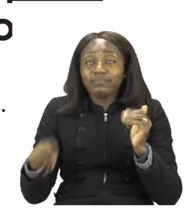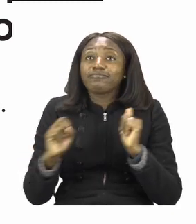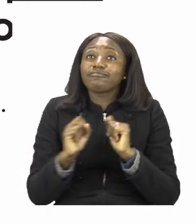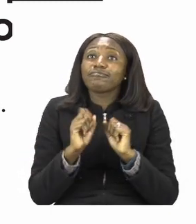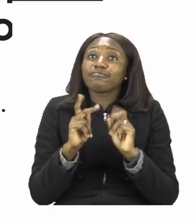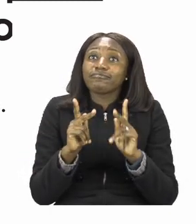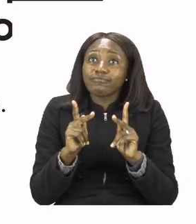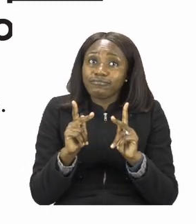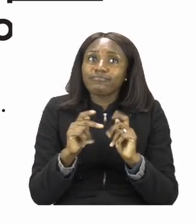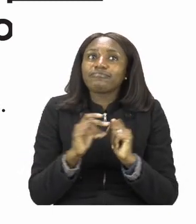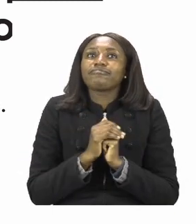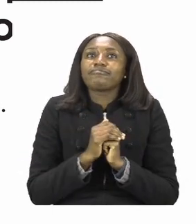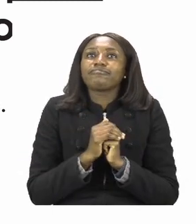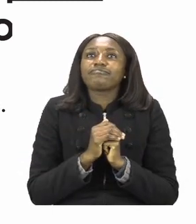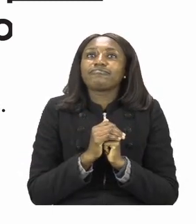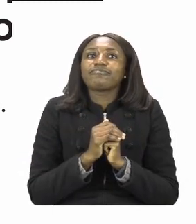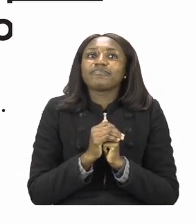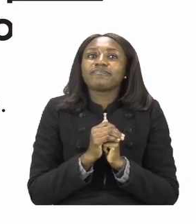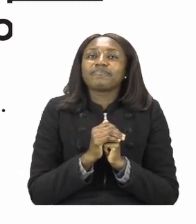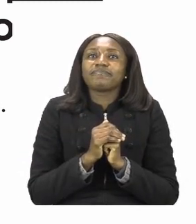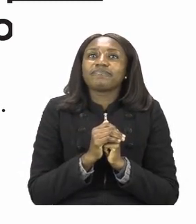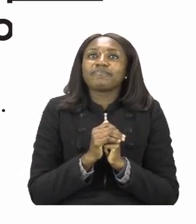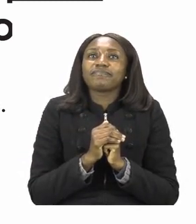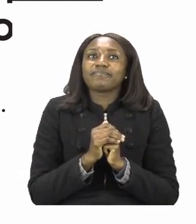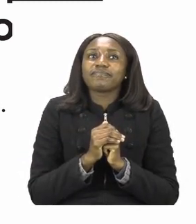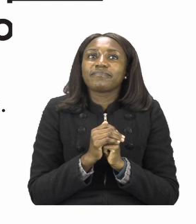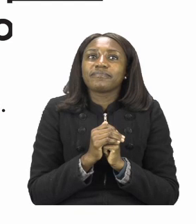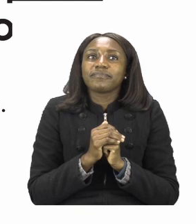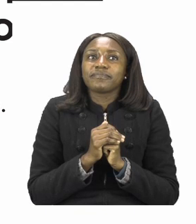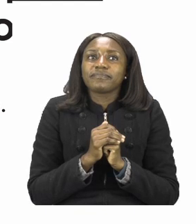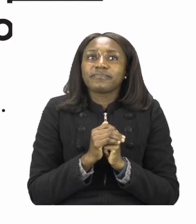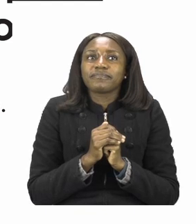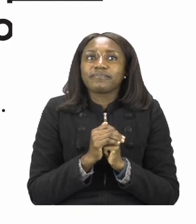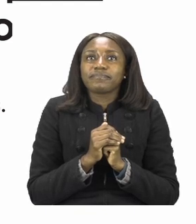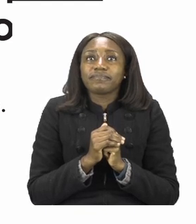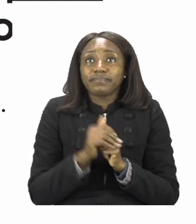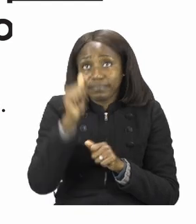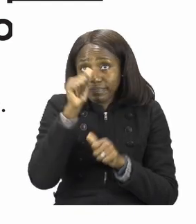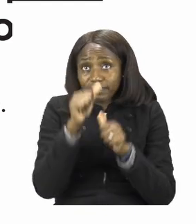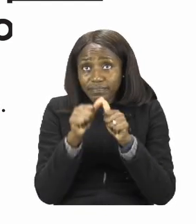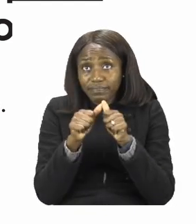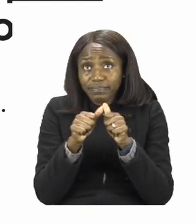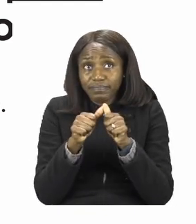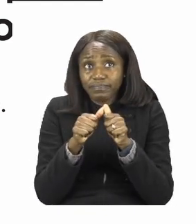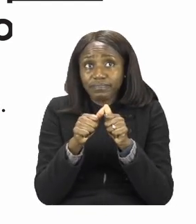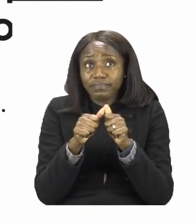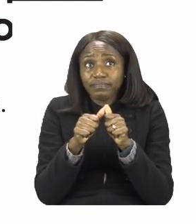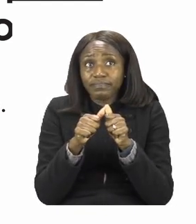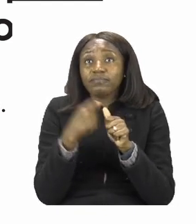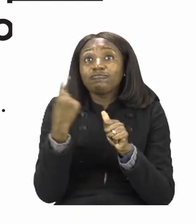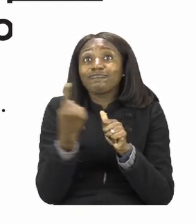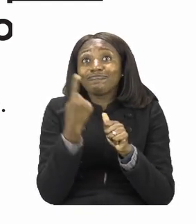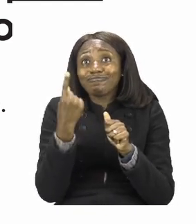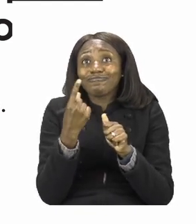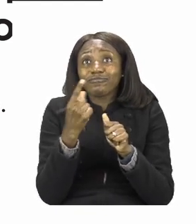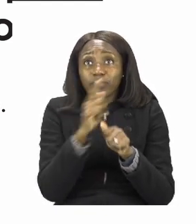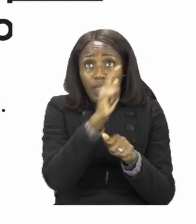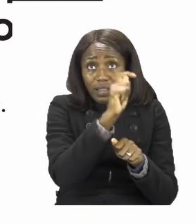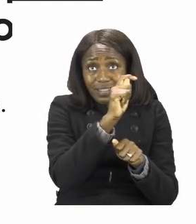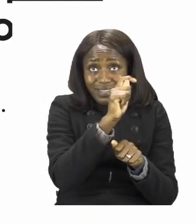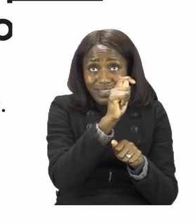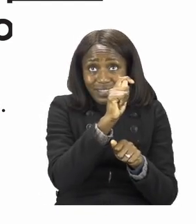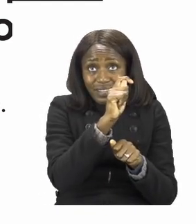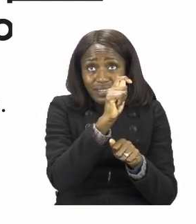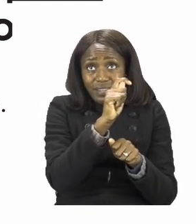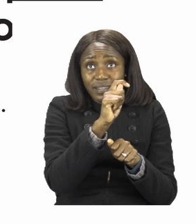work out the answers to the questions that follow. Remember, only your tens are going to change,